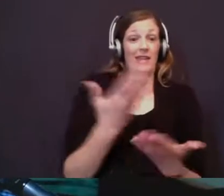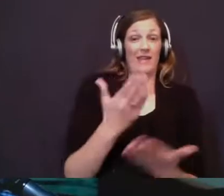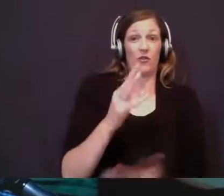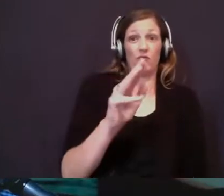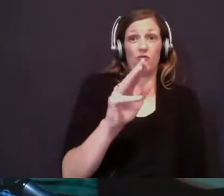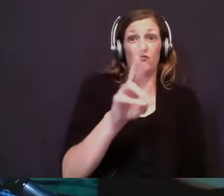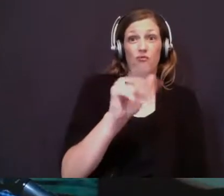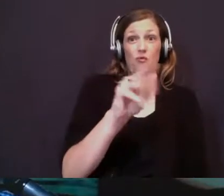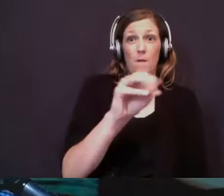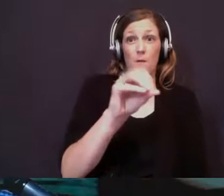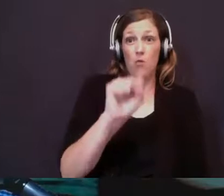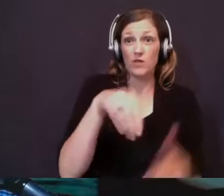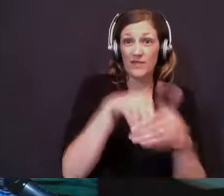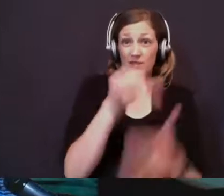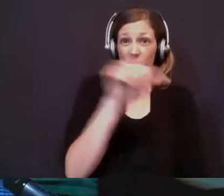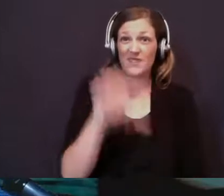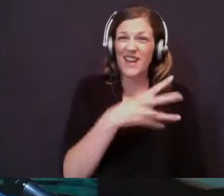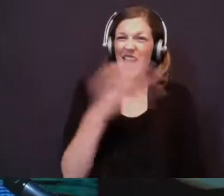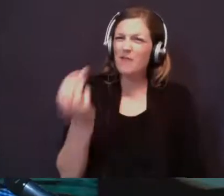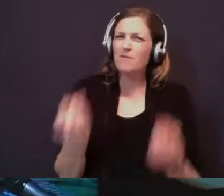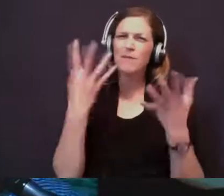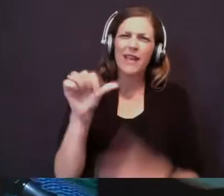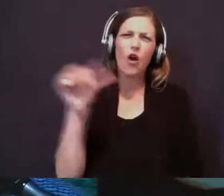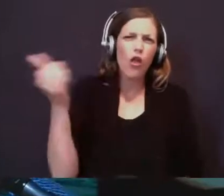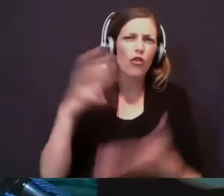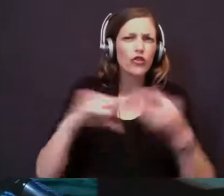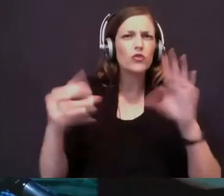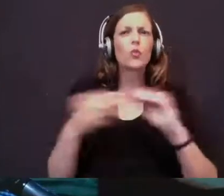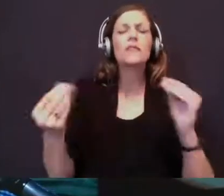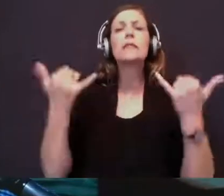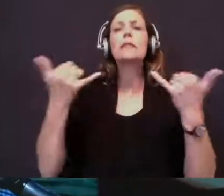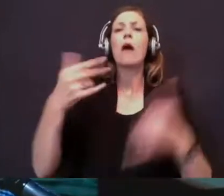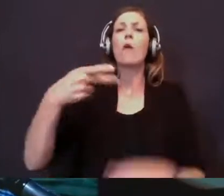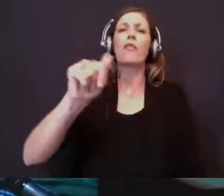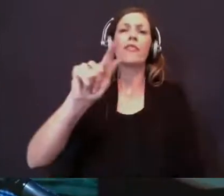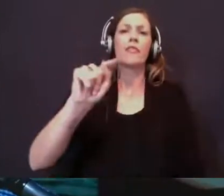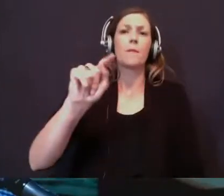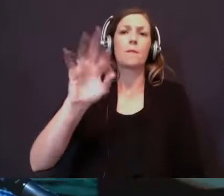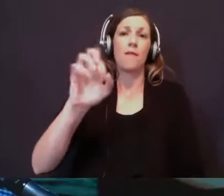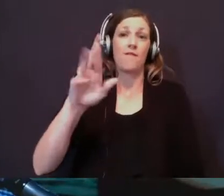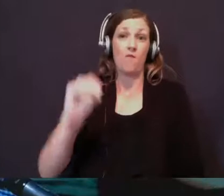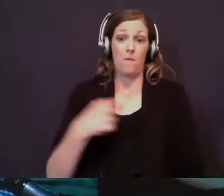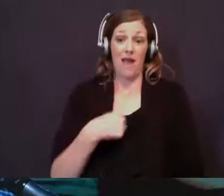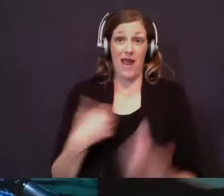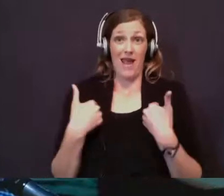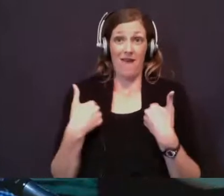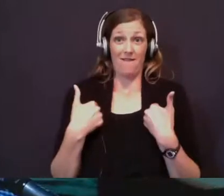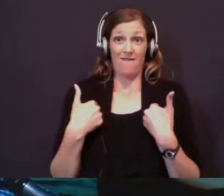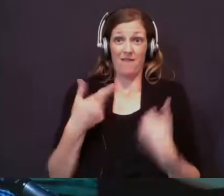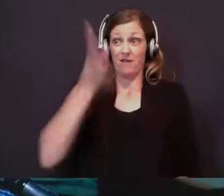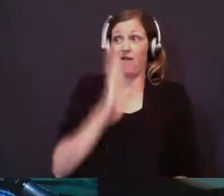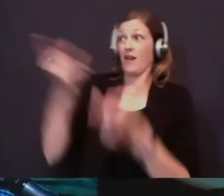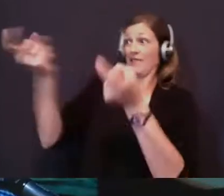well as numerous other stories. Now, the platform that I have, that God has given to me